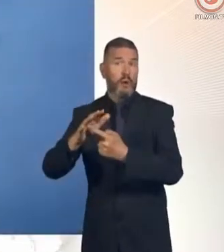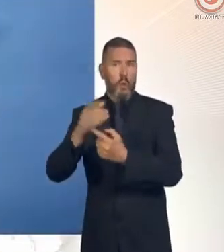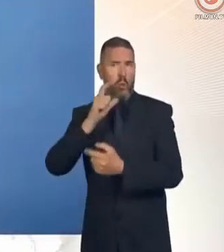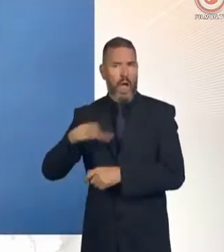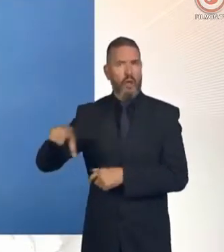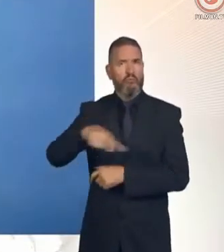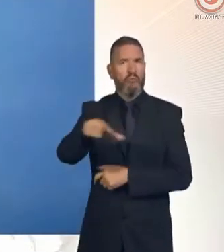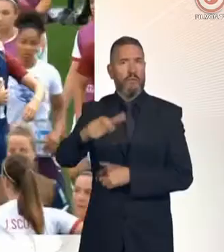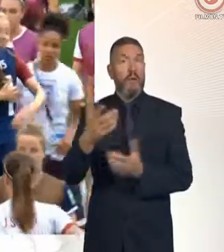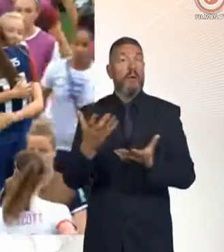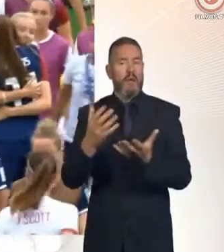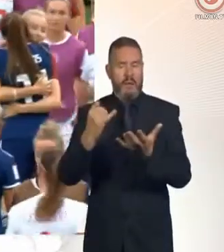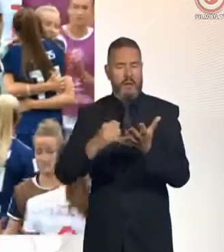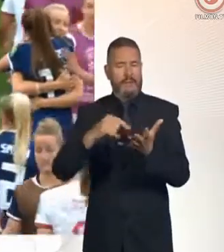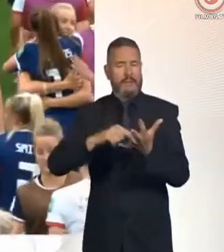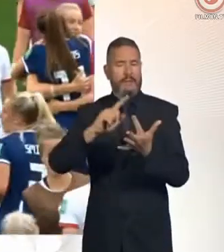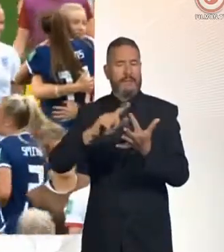riverbank.